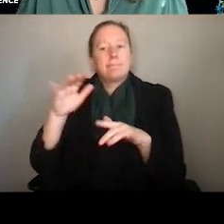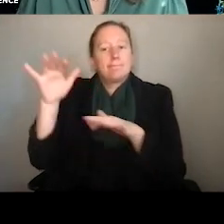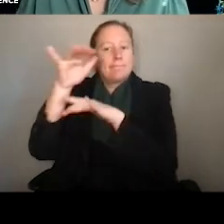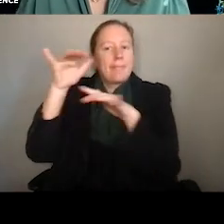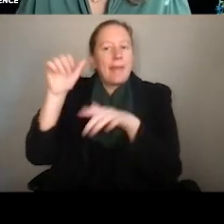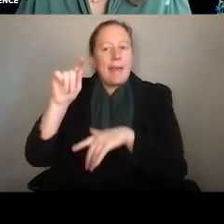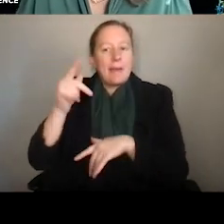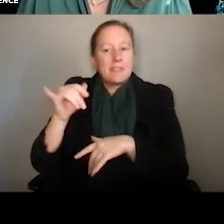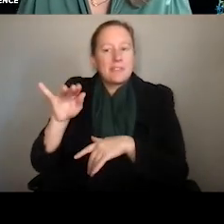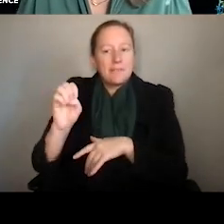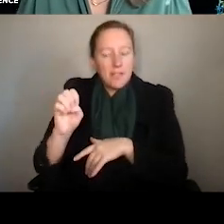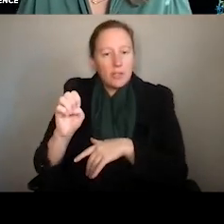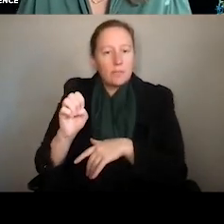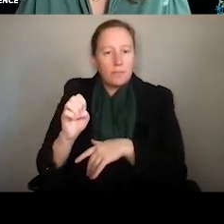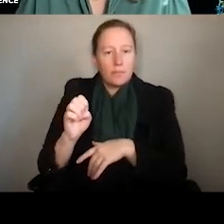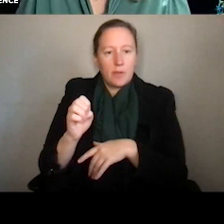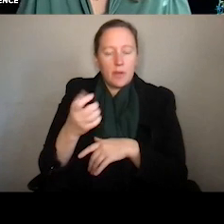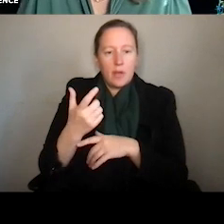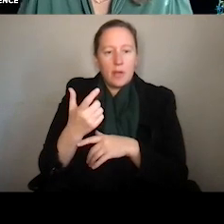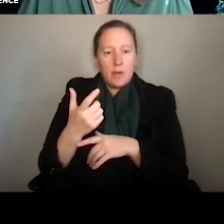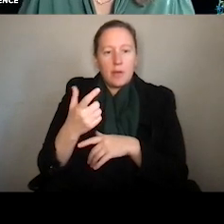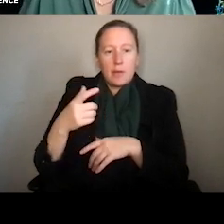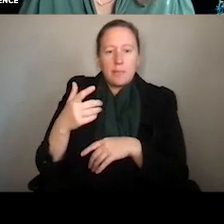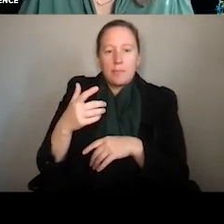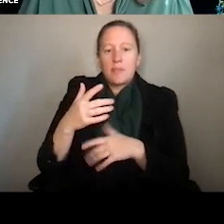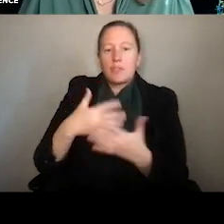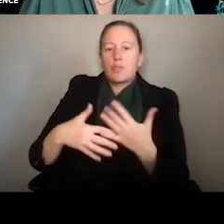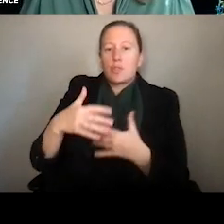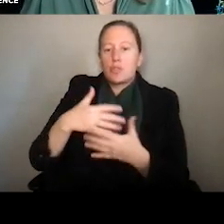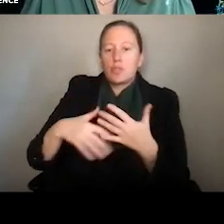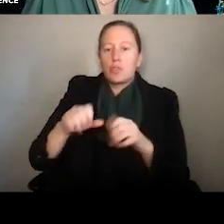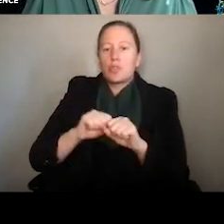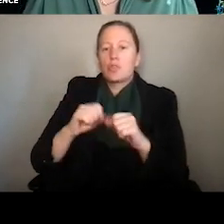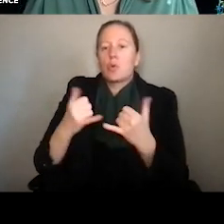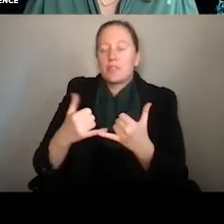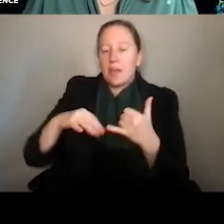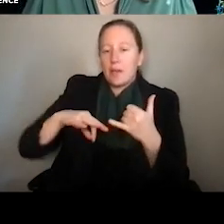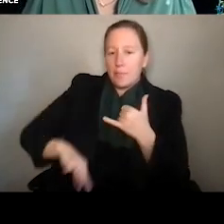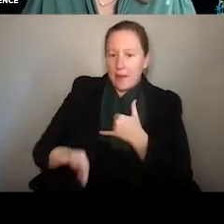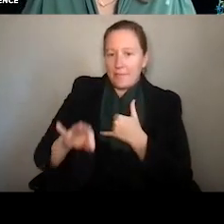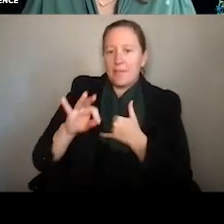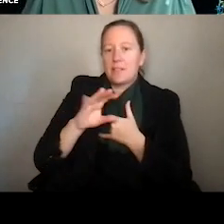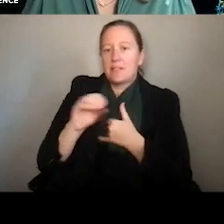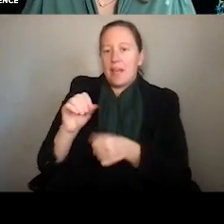to accelerate the societal benefits of our investments and to train a diverse and inclusive workforce for geosciences.